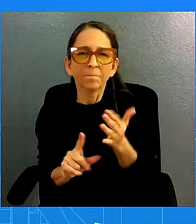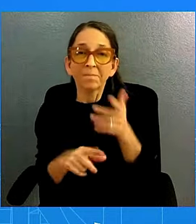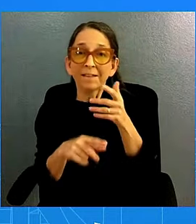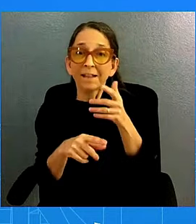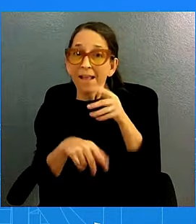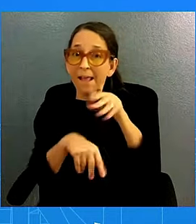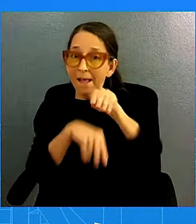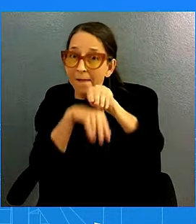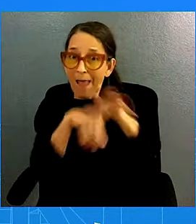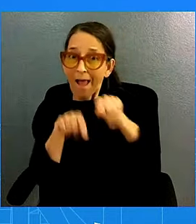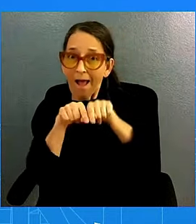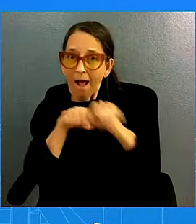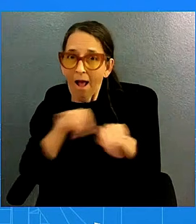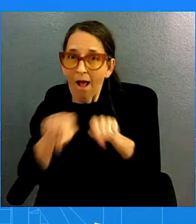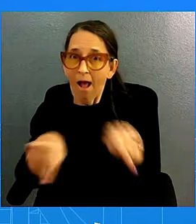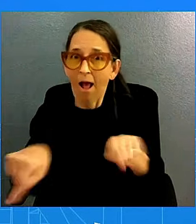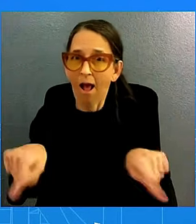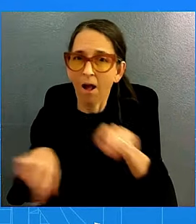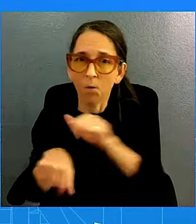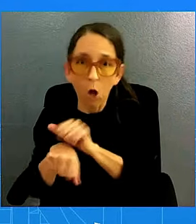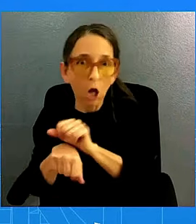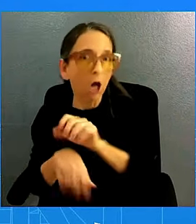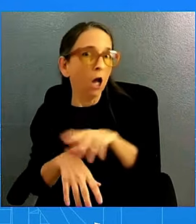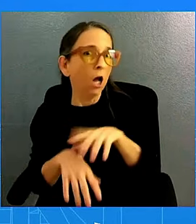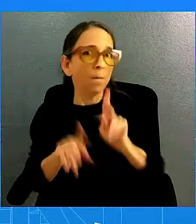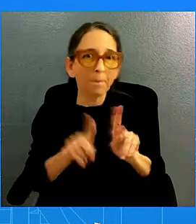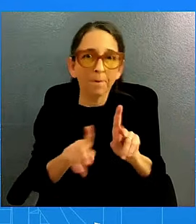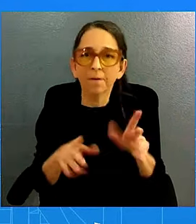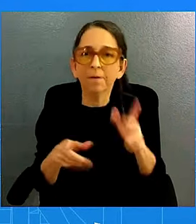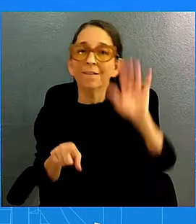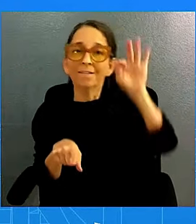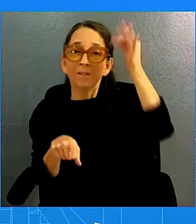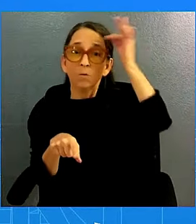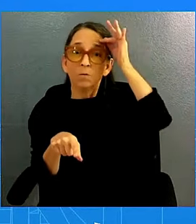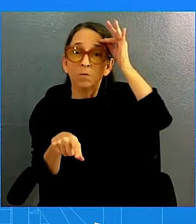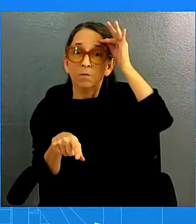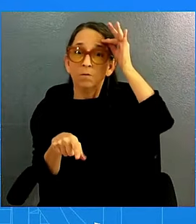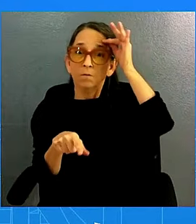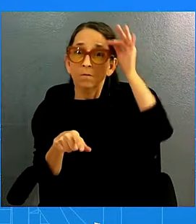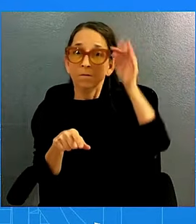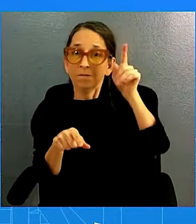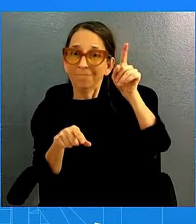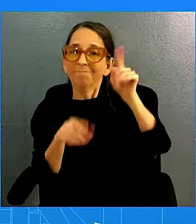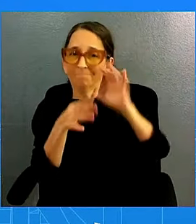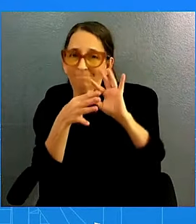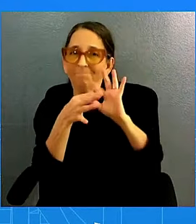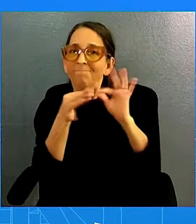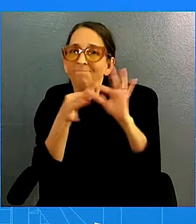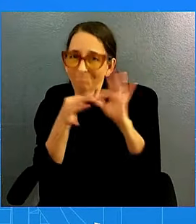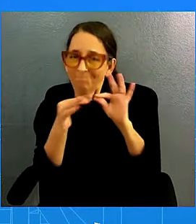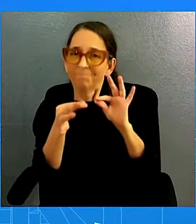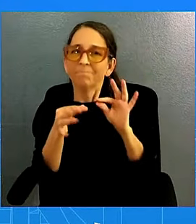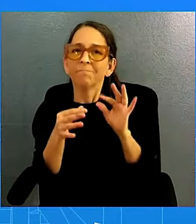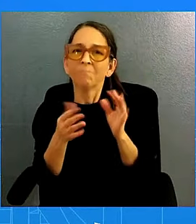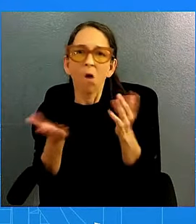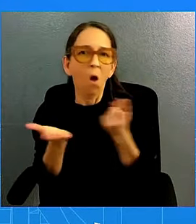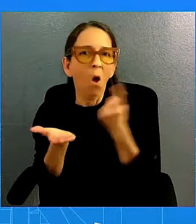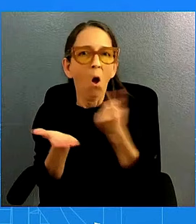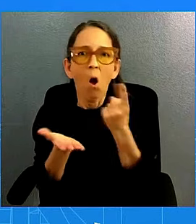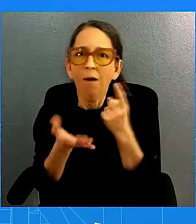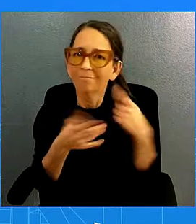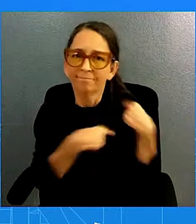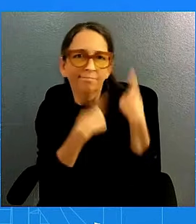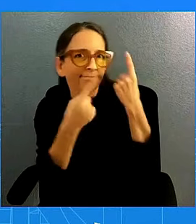going to let the Fed speak for themselves. As you know, and we've been always very clear about this and very respectful of the independence